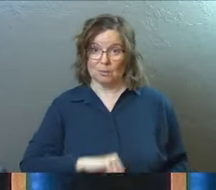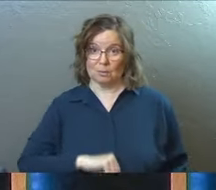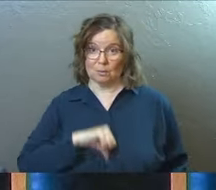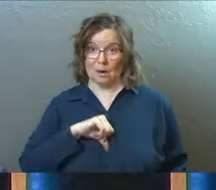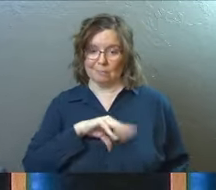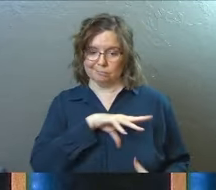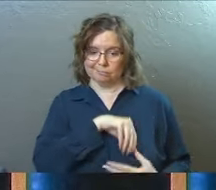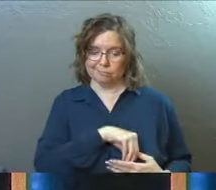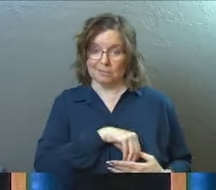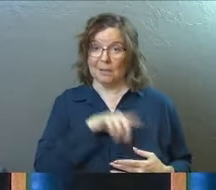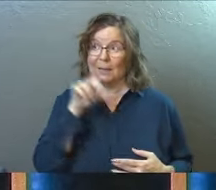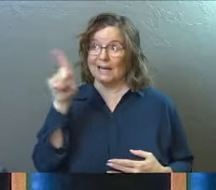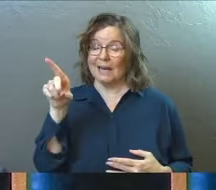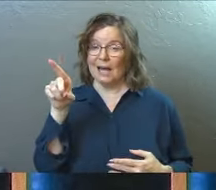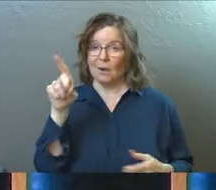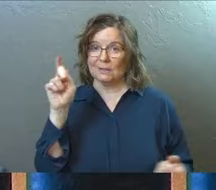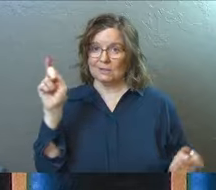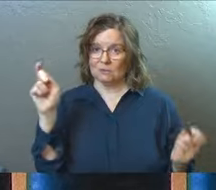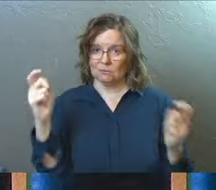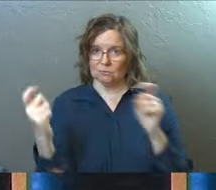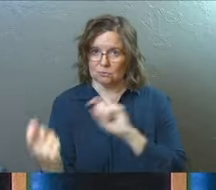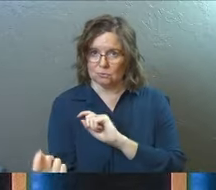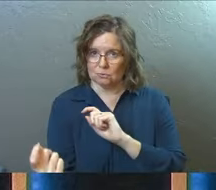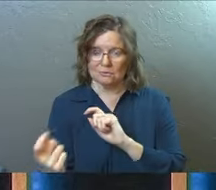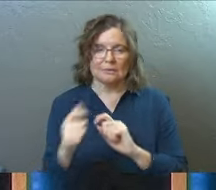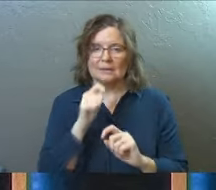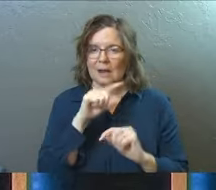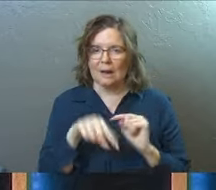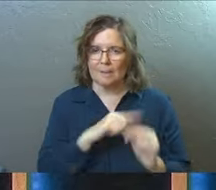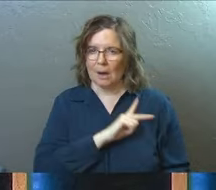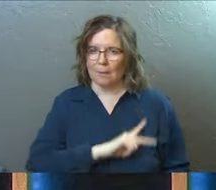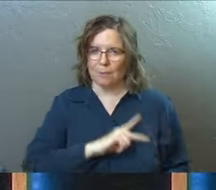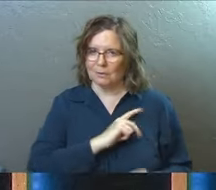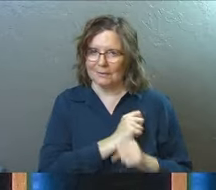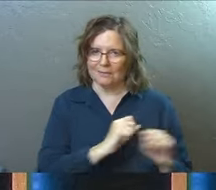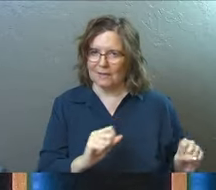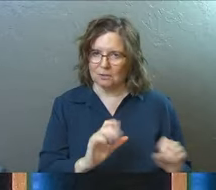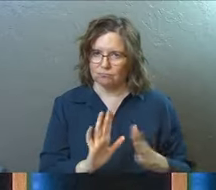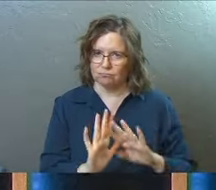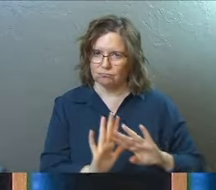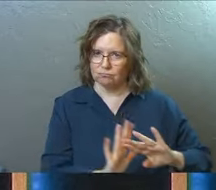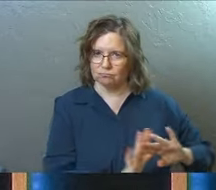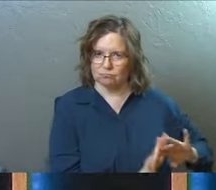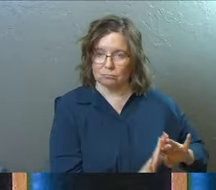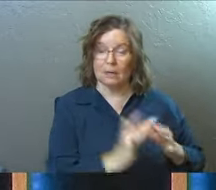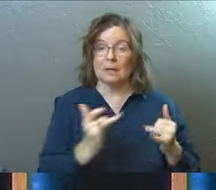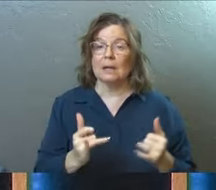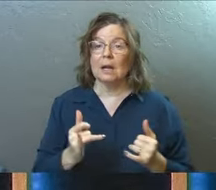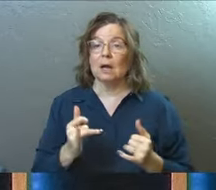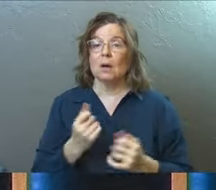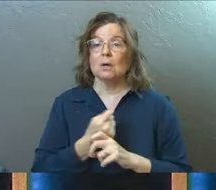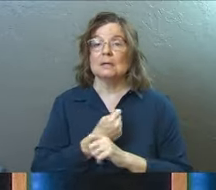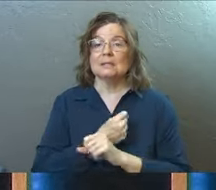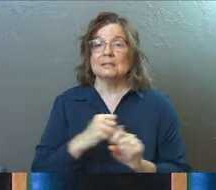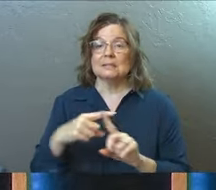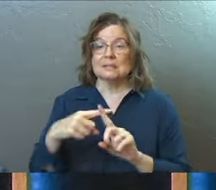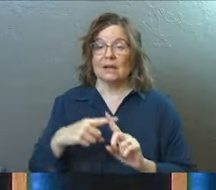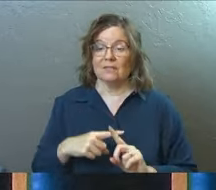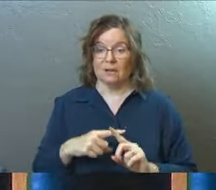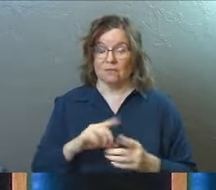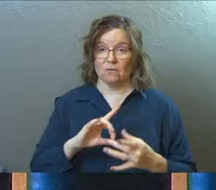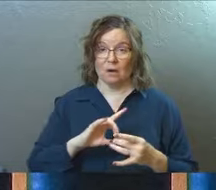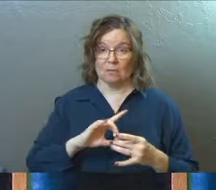the chapter. But he's about to turn it now. And it's not going to be about personal salvation anymore. It's going to be about salvation from the